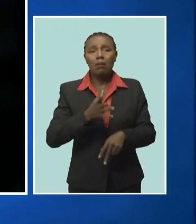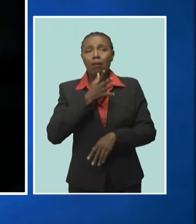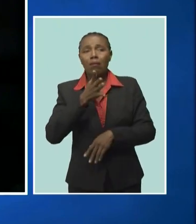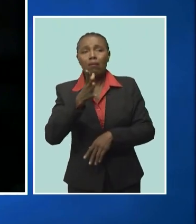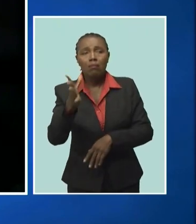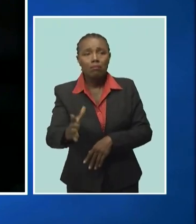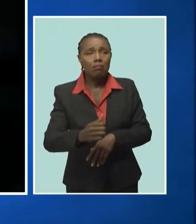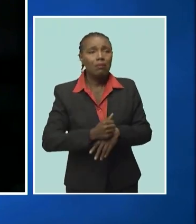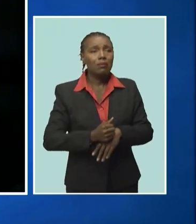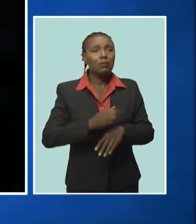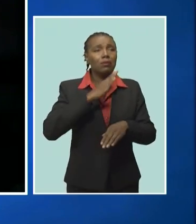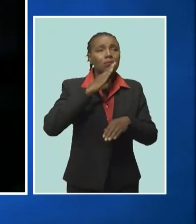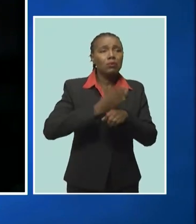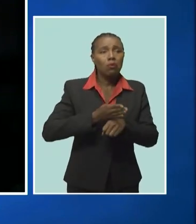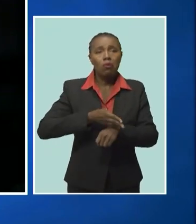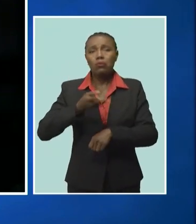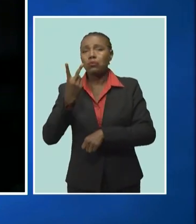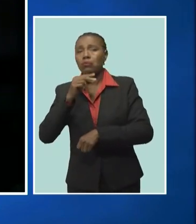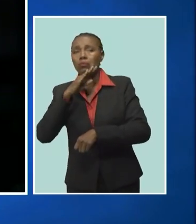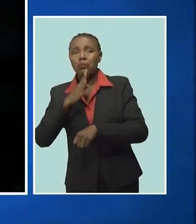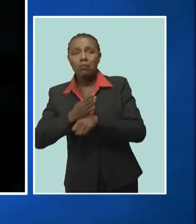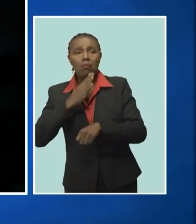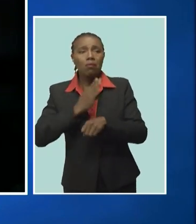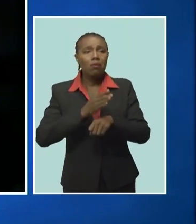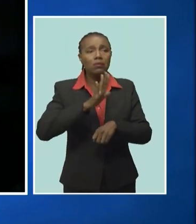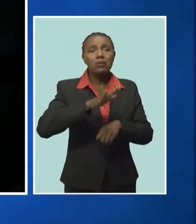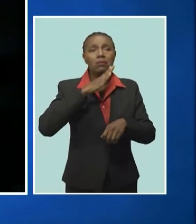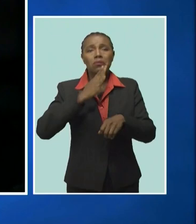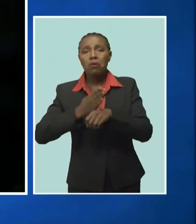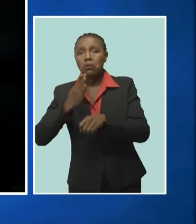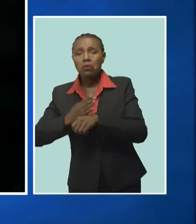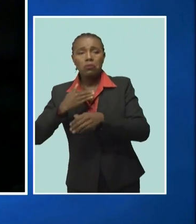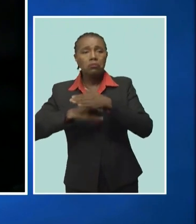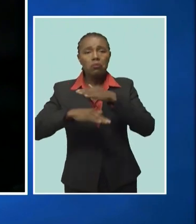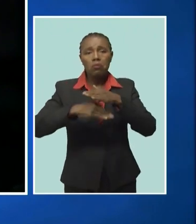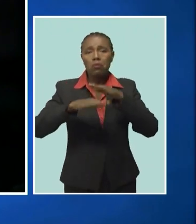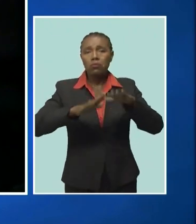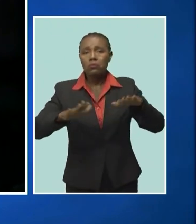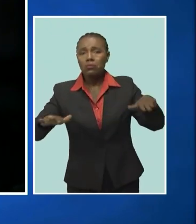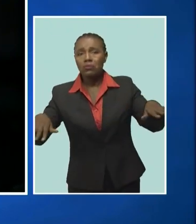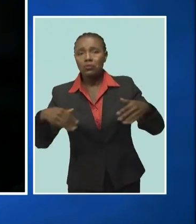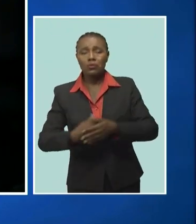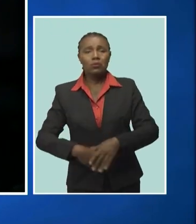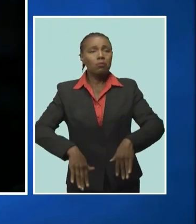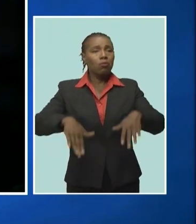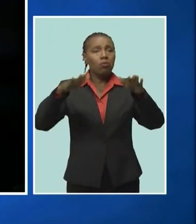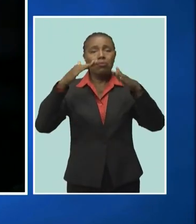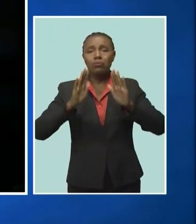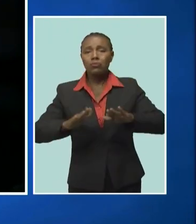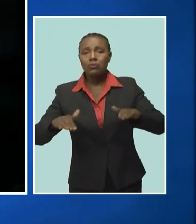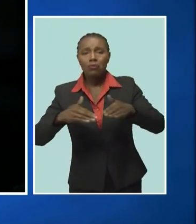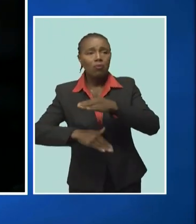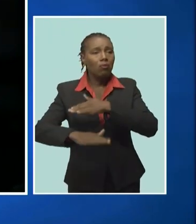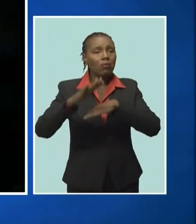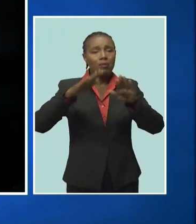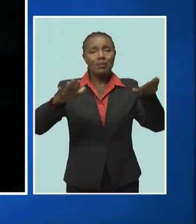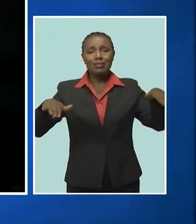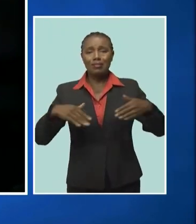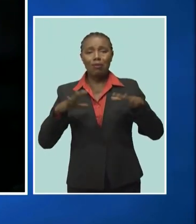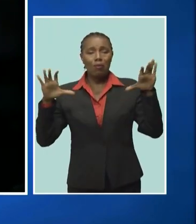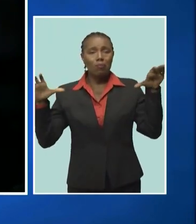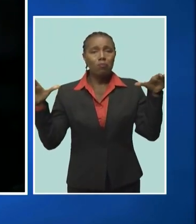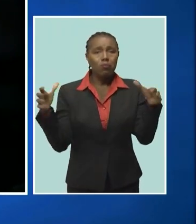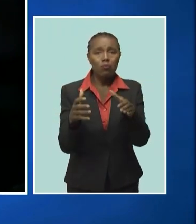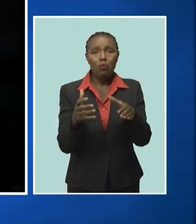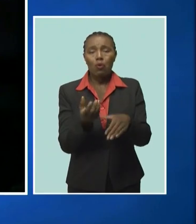with a daughter, with two daughters and their daughters have children and their children, their daughters' children have children and